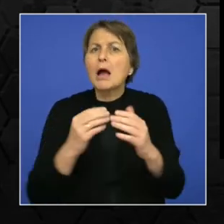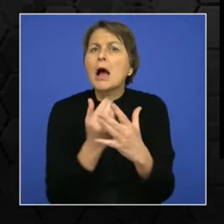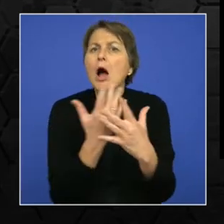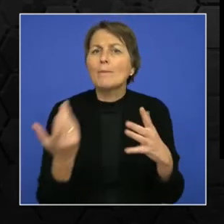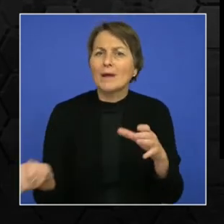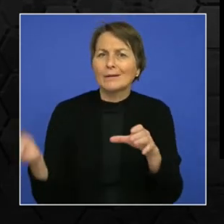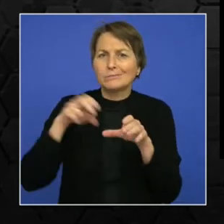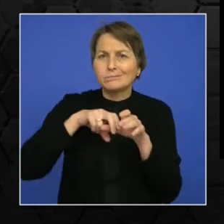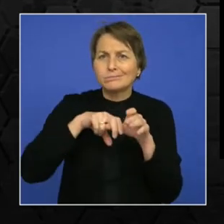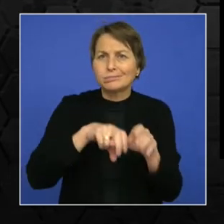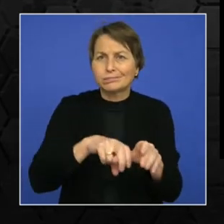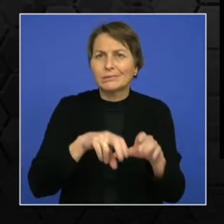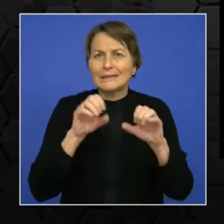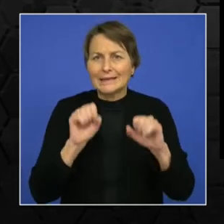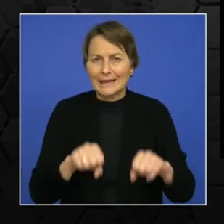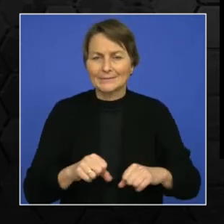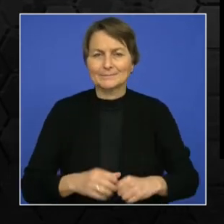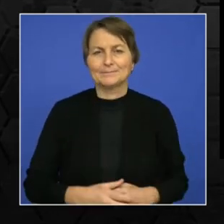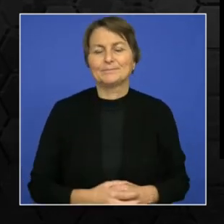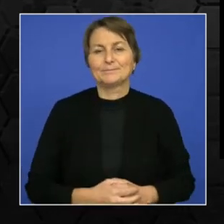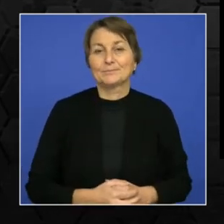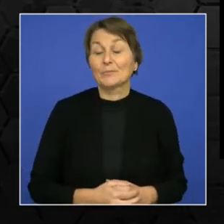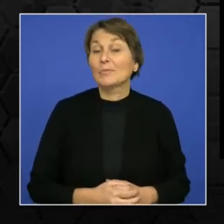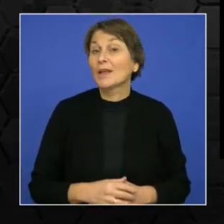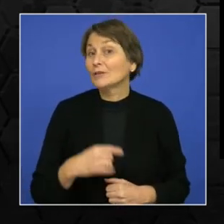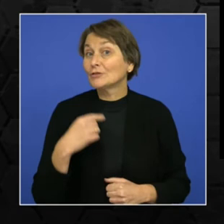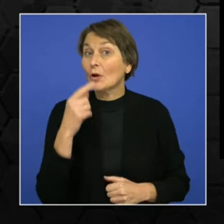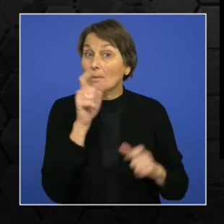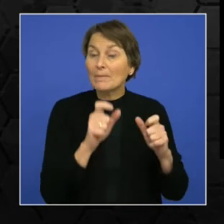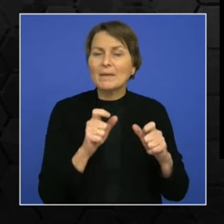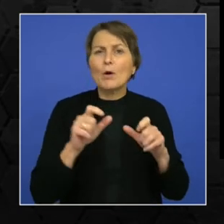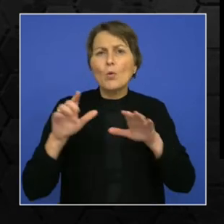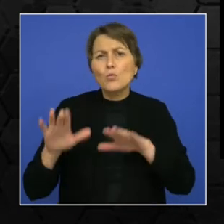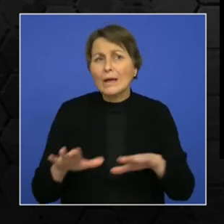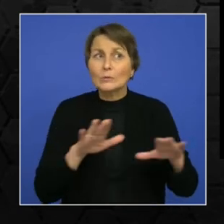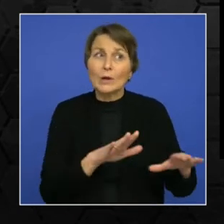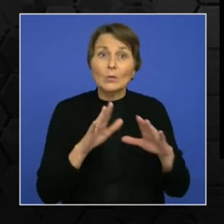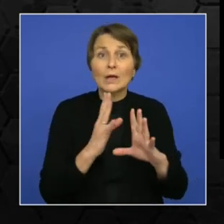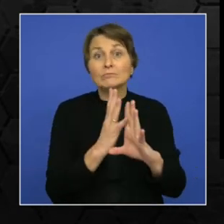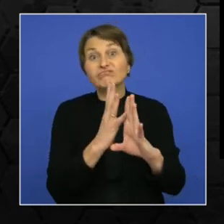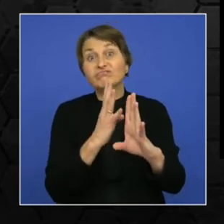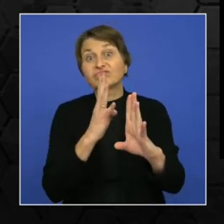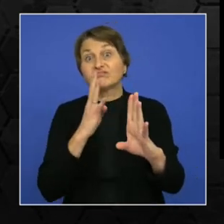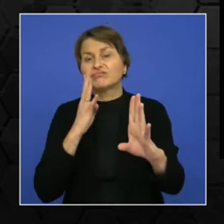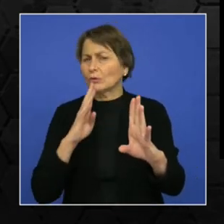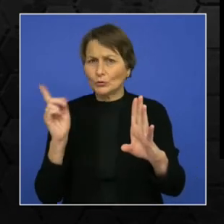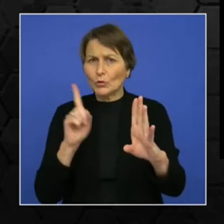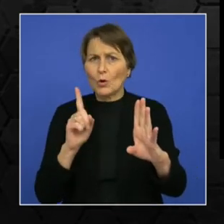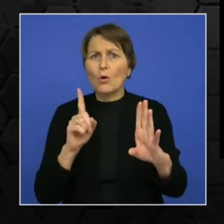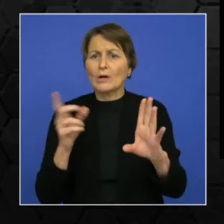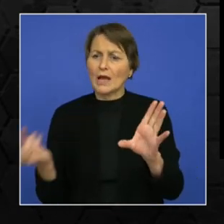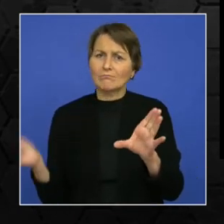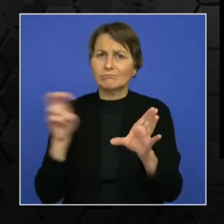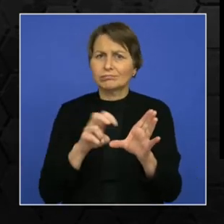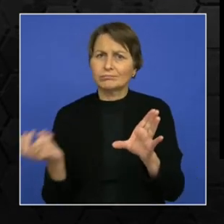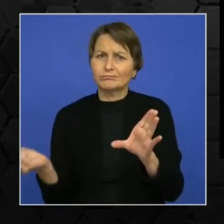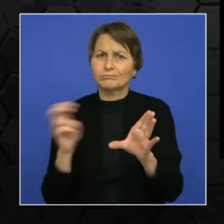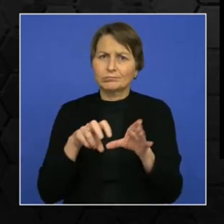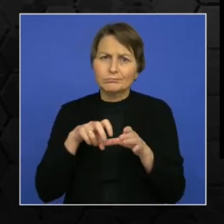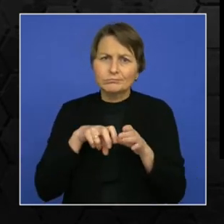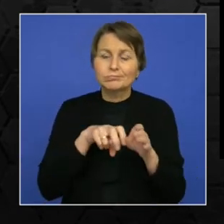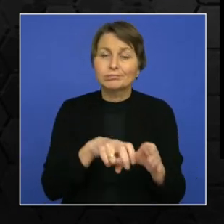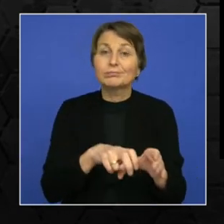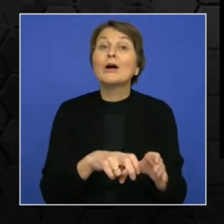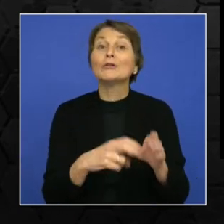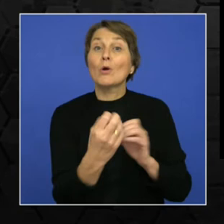for public transportation. So phases are extended phases of the green time are extended or truncated sufficiently quickly such that the light is always